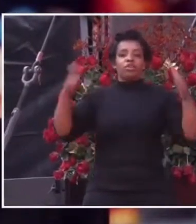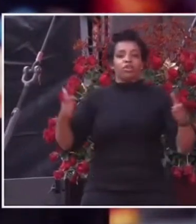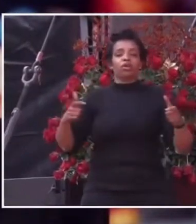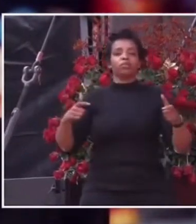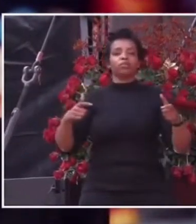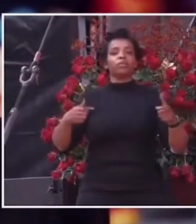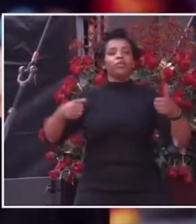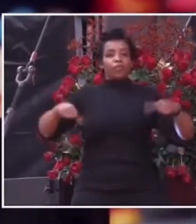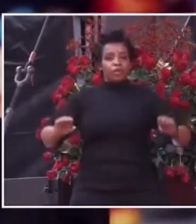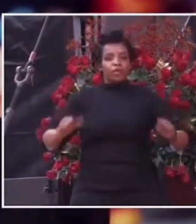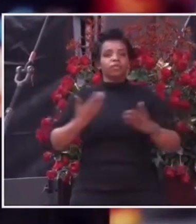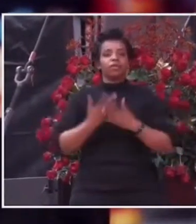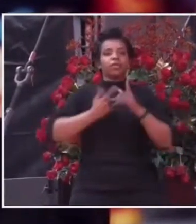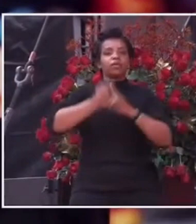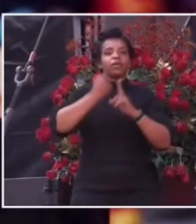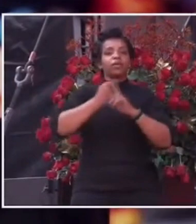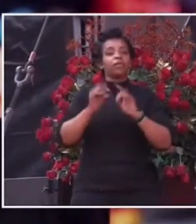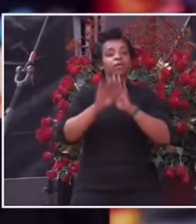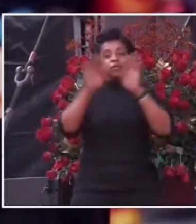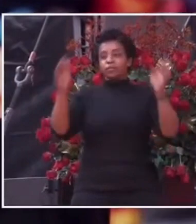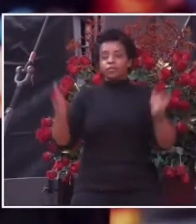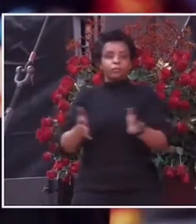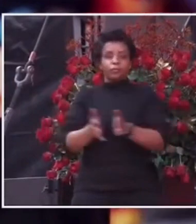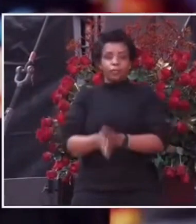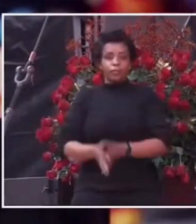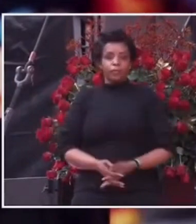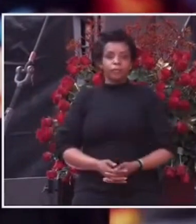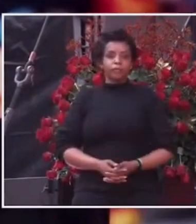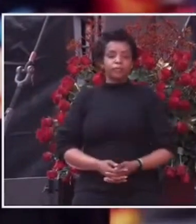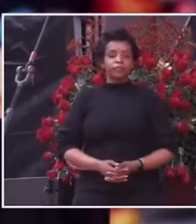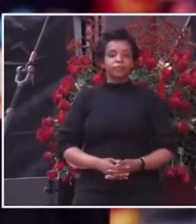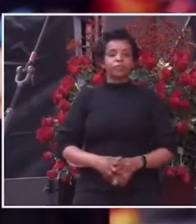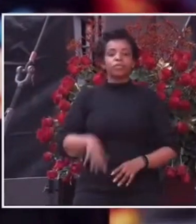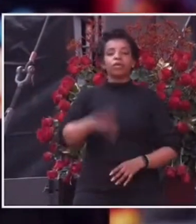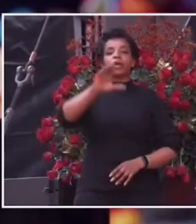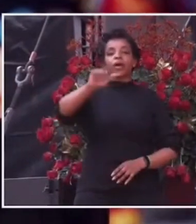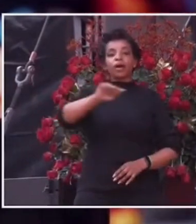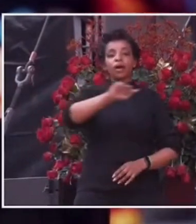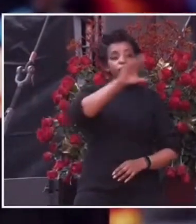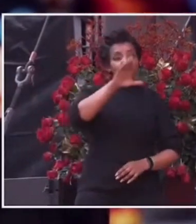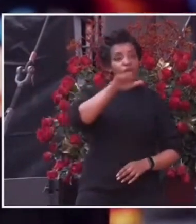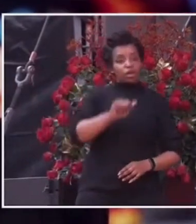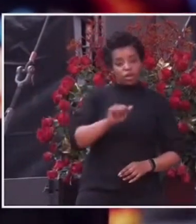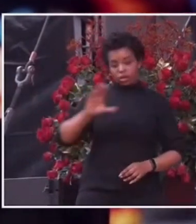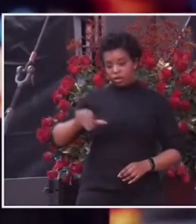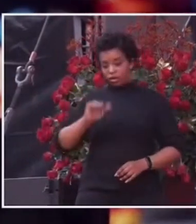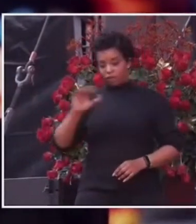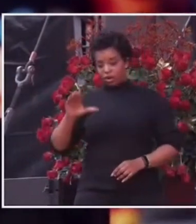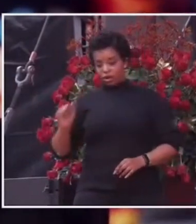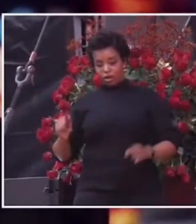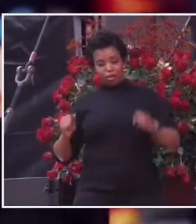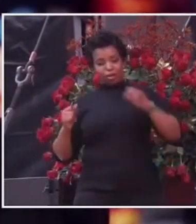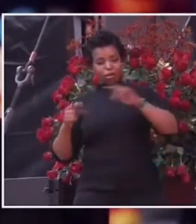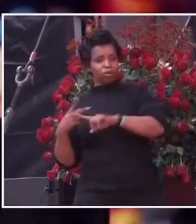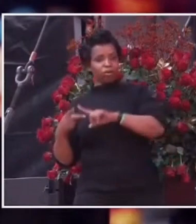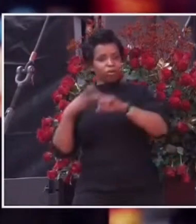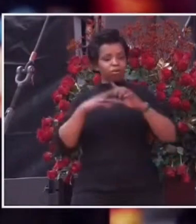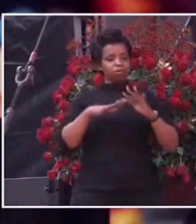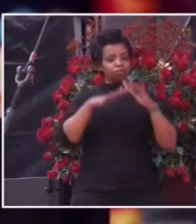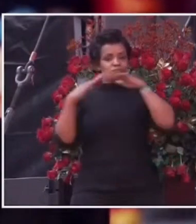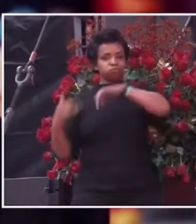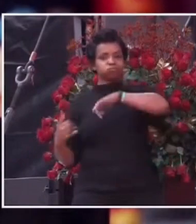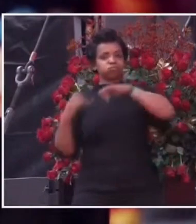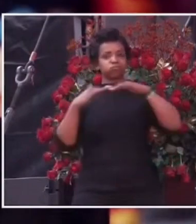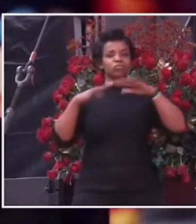to fight all of these people. African and non-African violence must stop and must stop